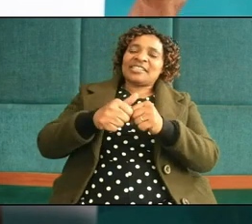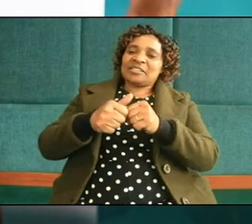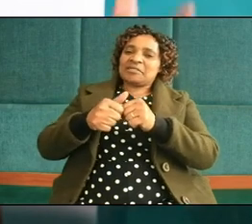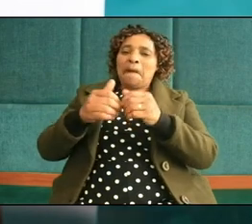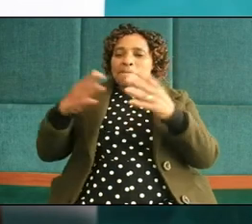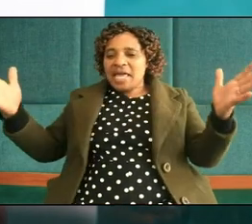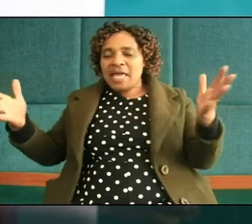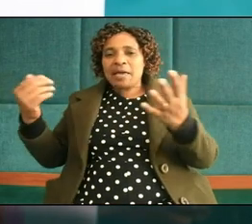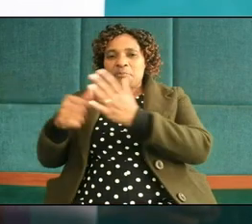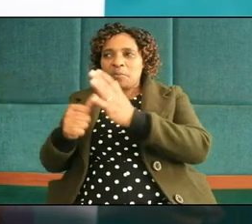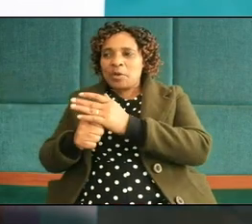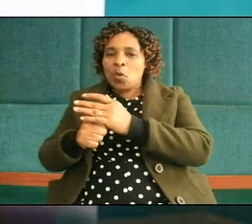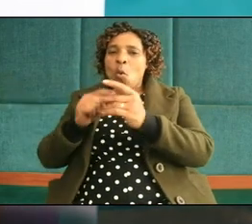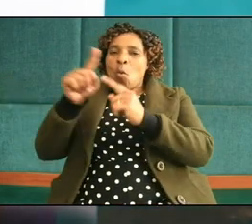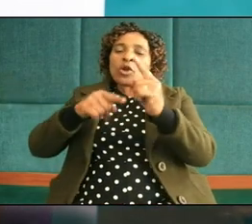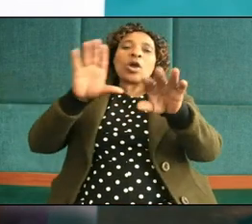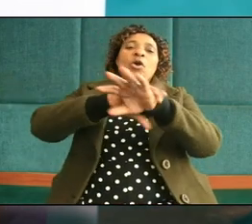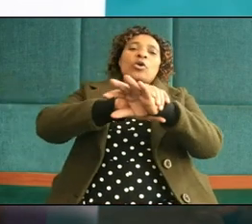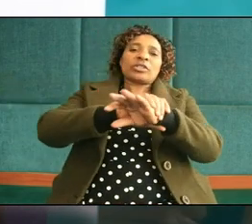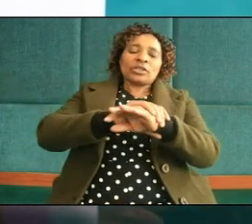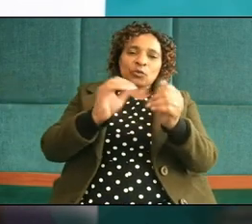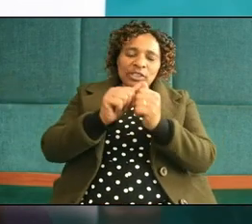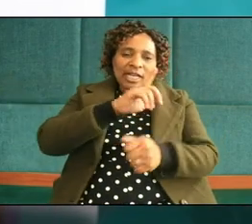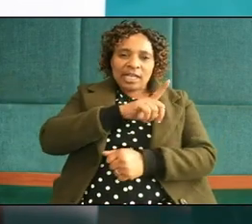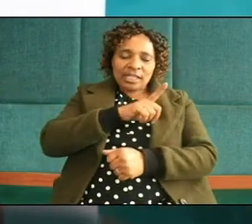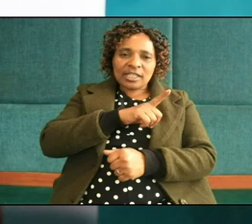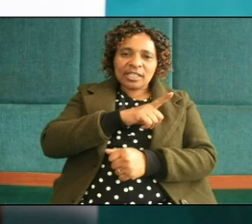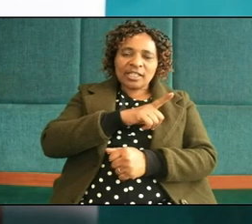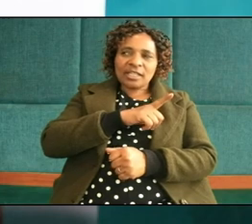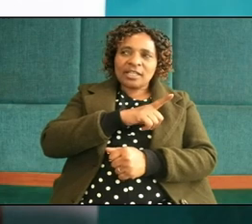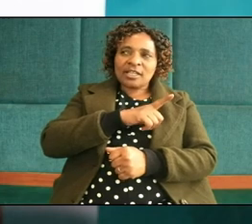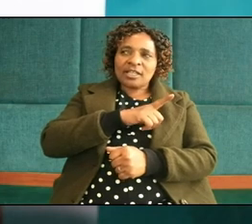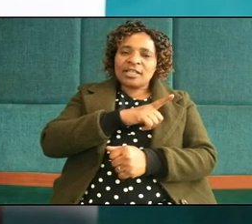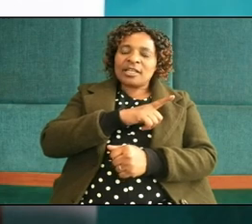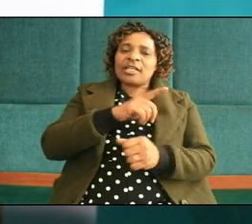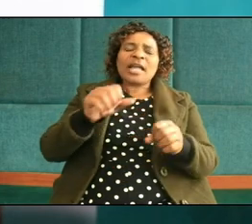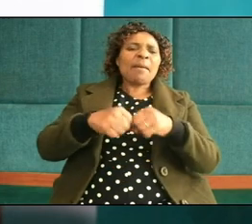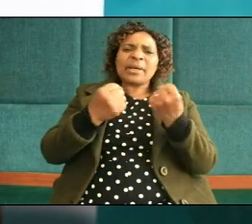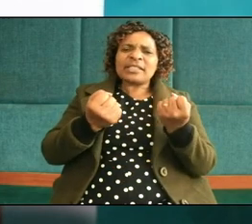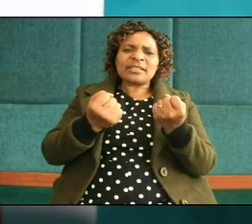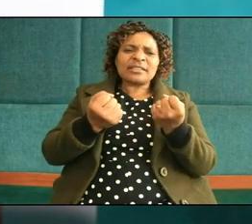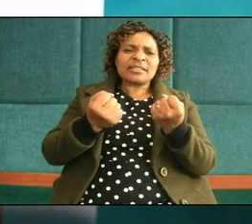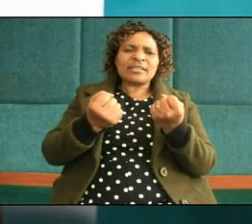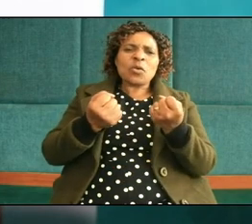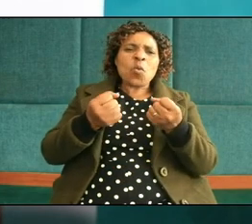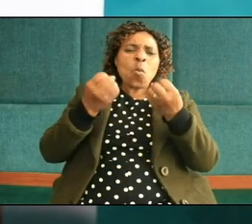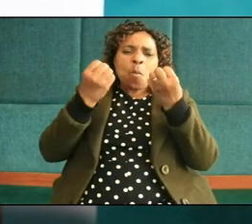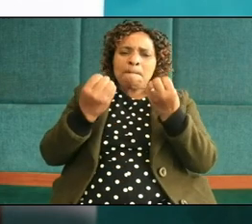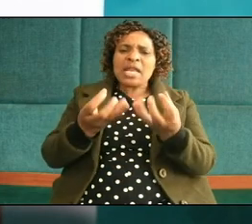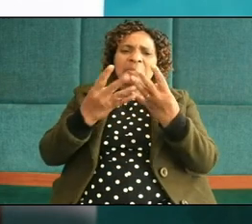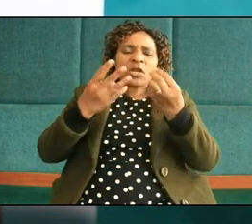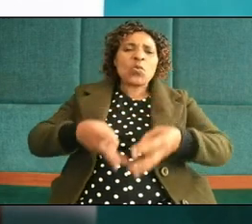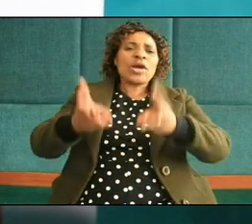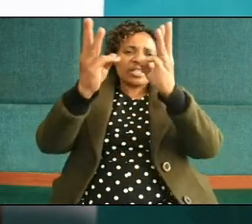when you are caught with a lady it happens in many ways but